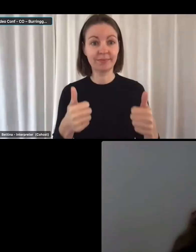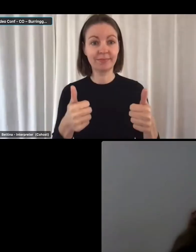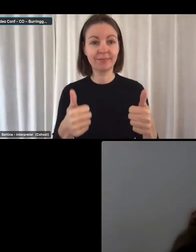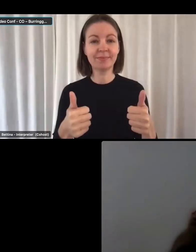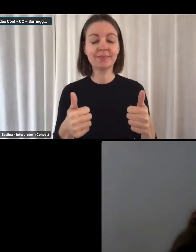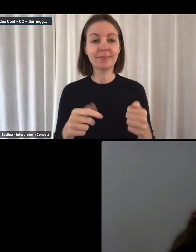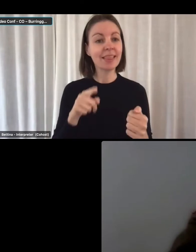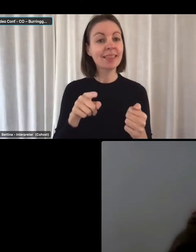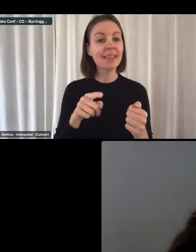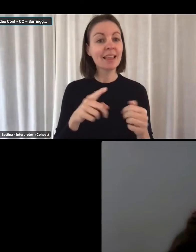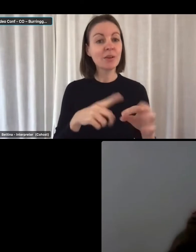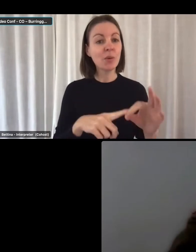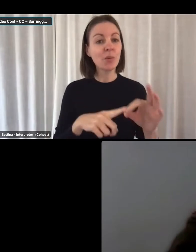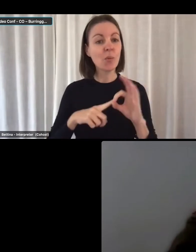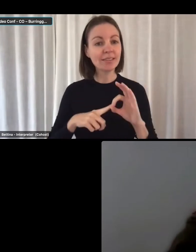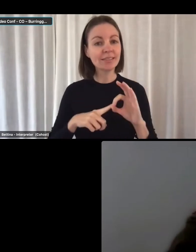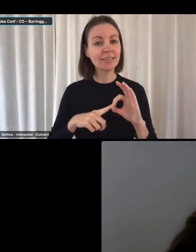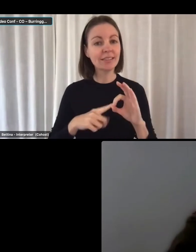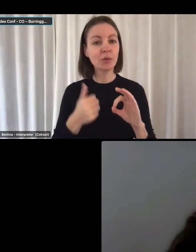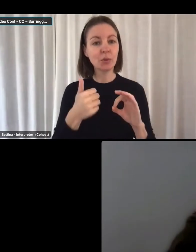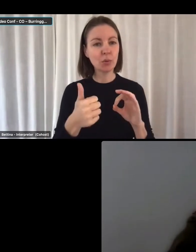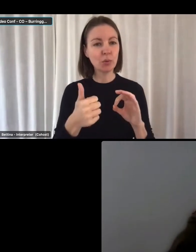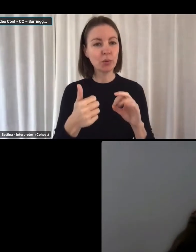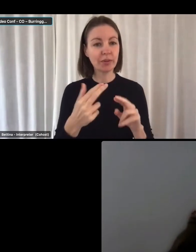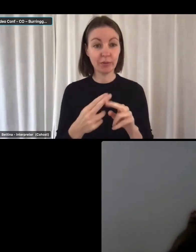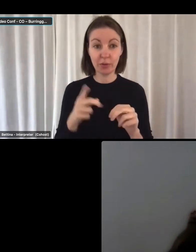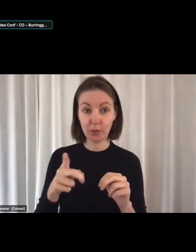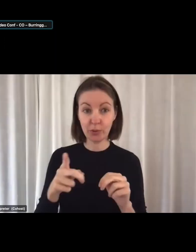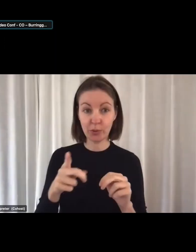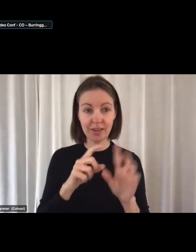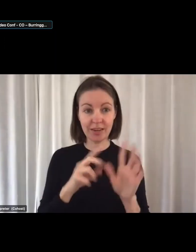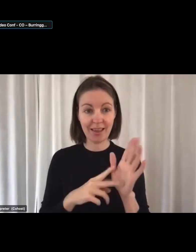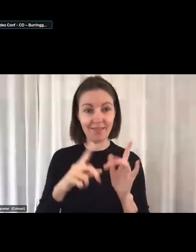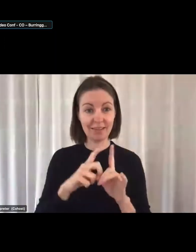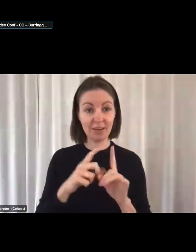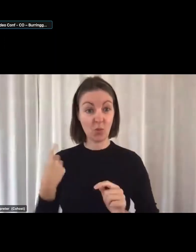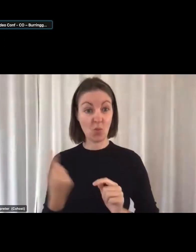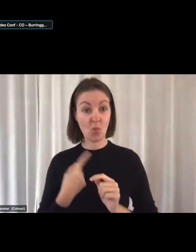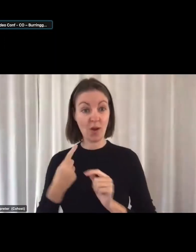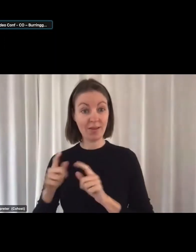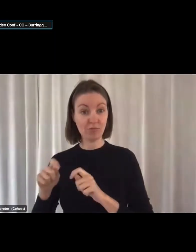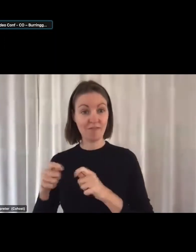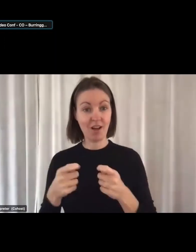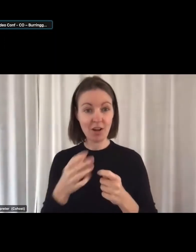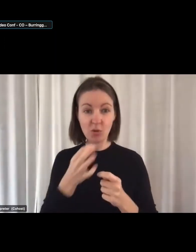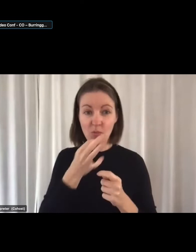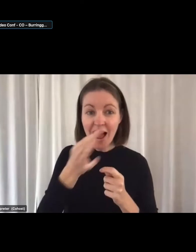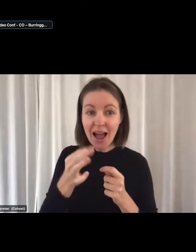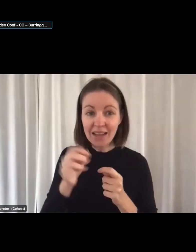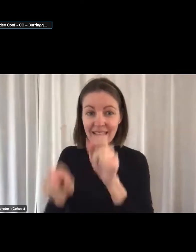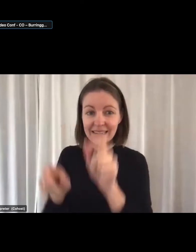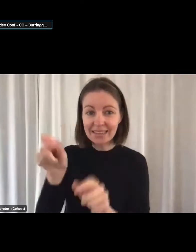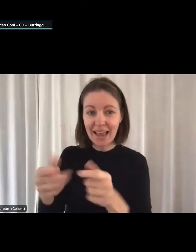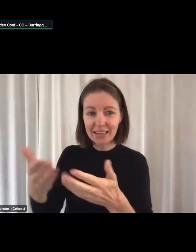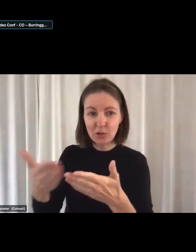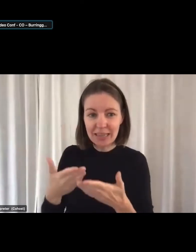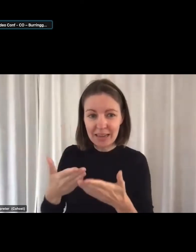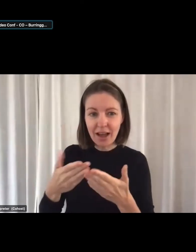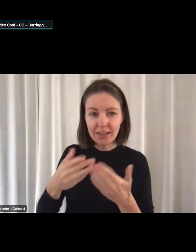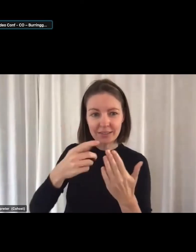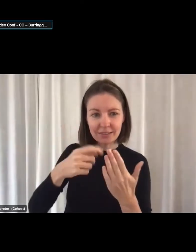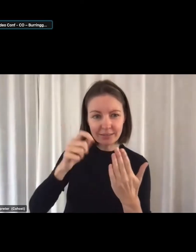So this is a question, David, this is a good one for you. As providers, we must ask candidates to supply a variety of background checks